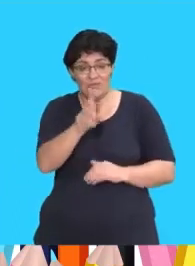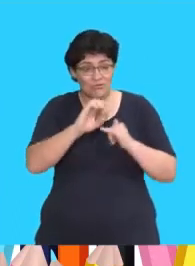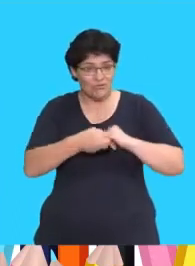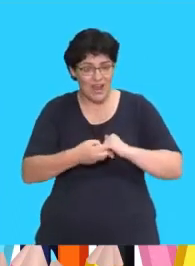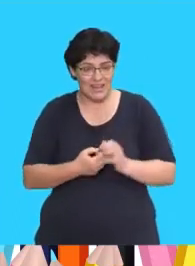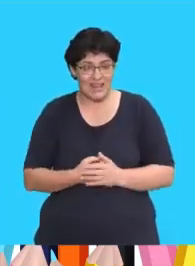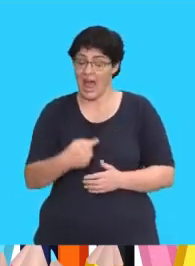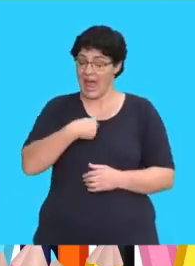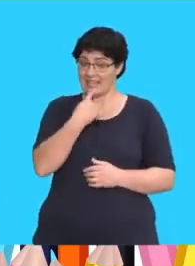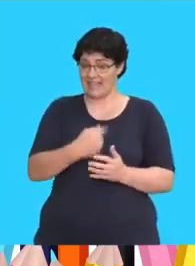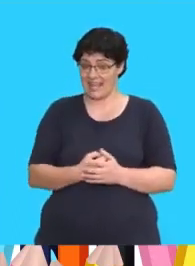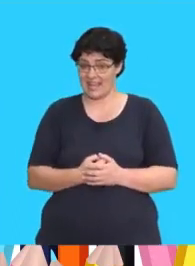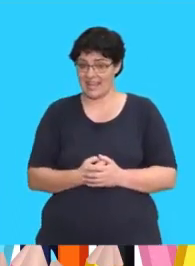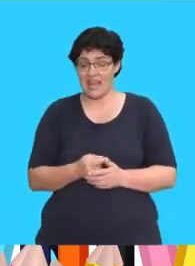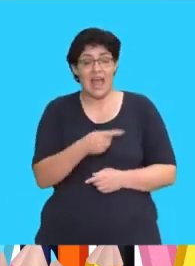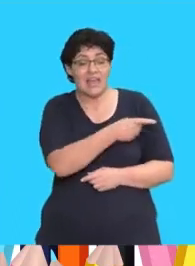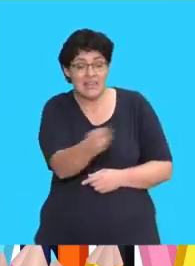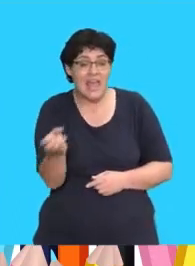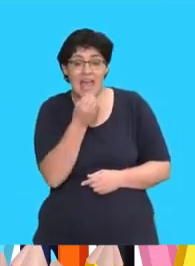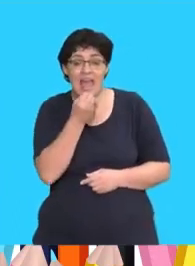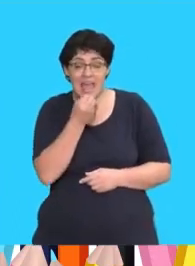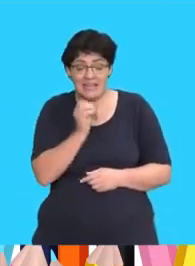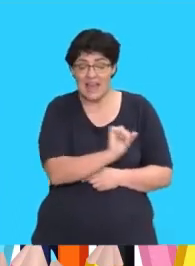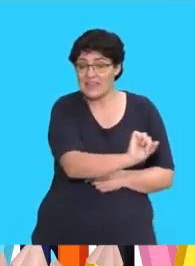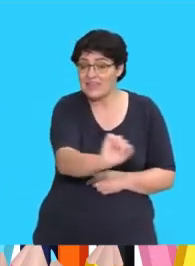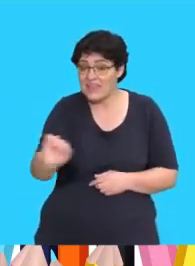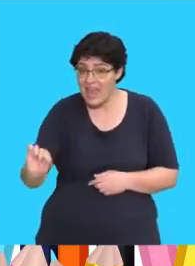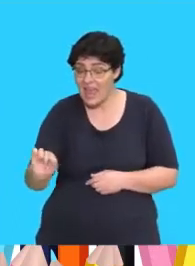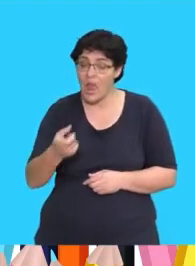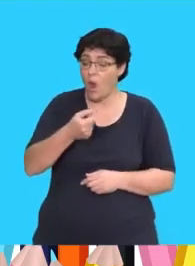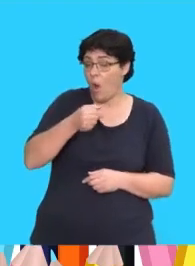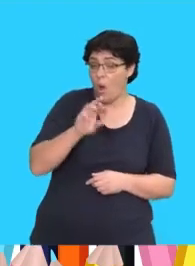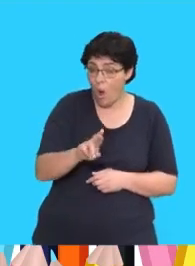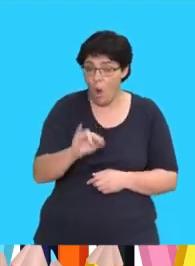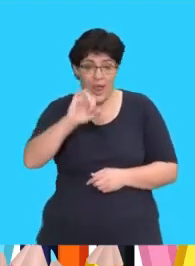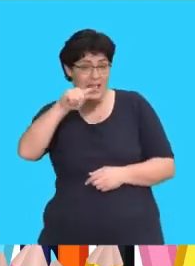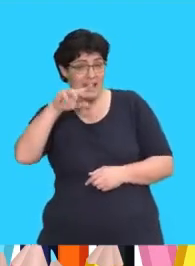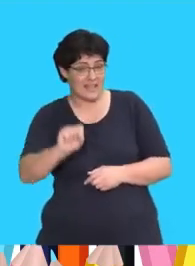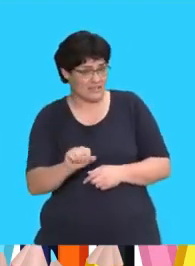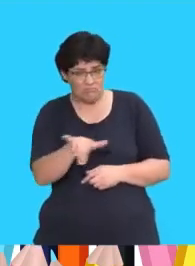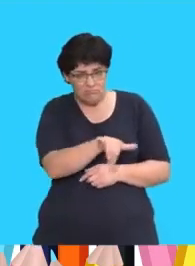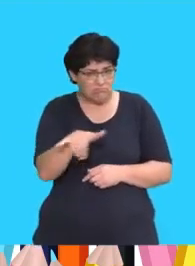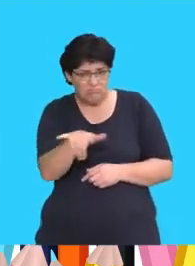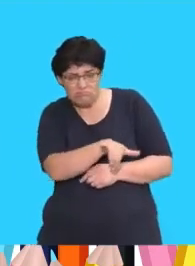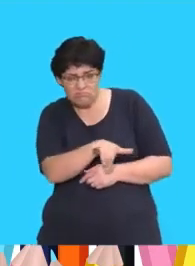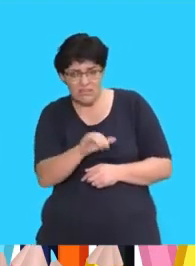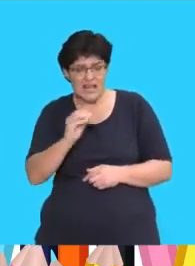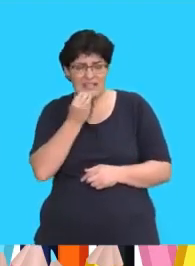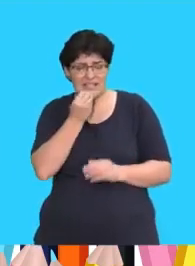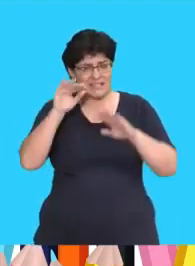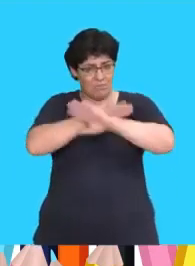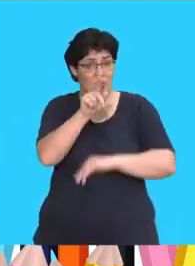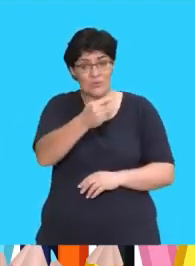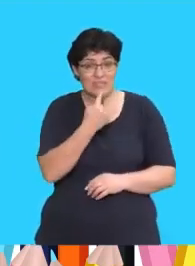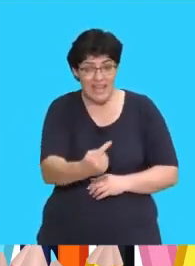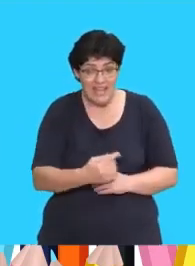Now you try. I say, They ate their, her, its, supper.